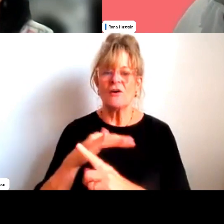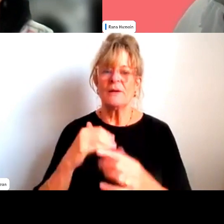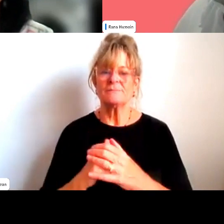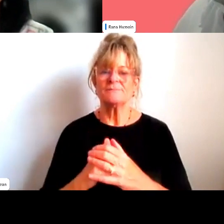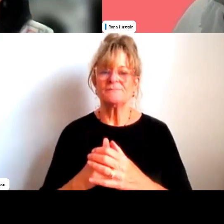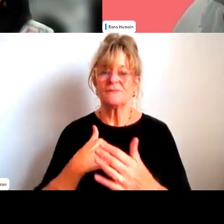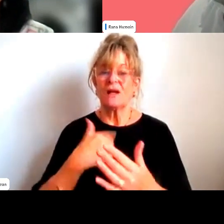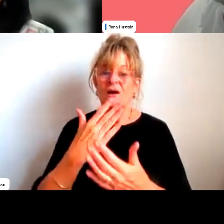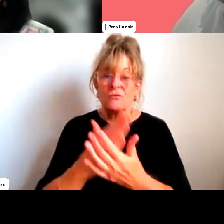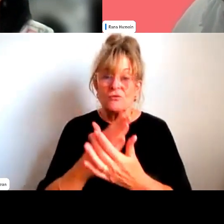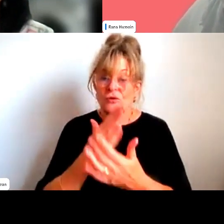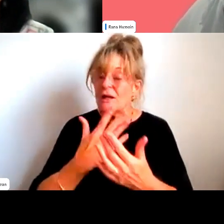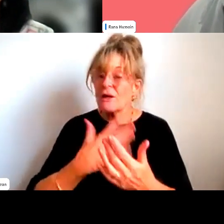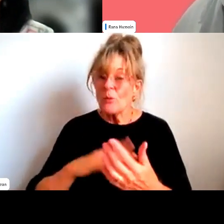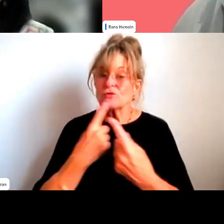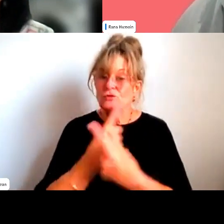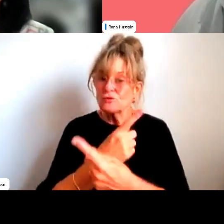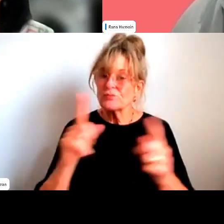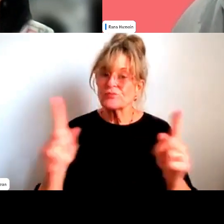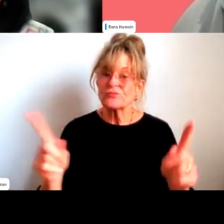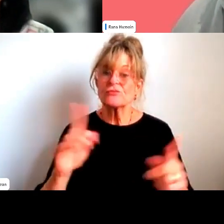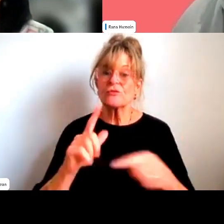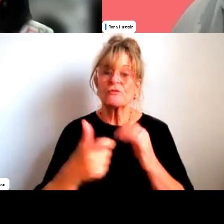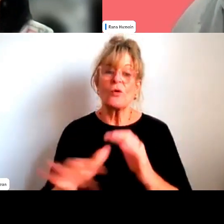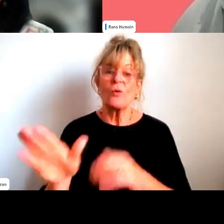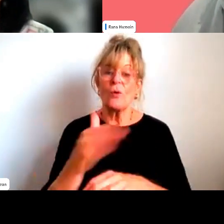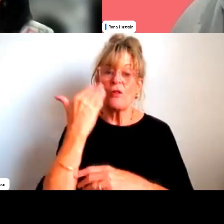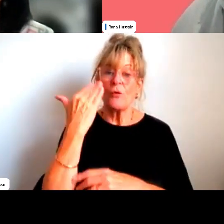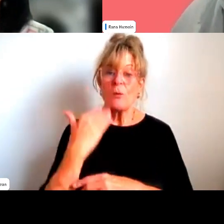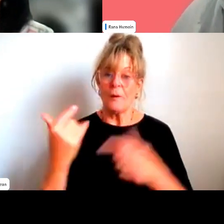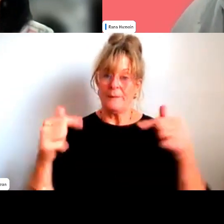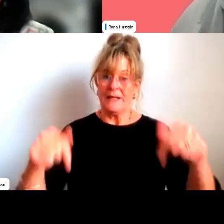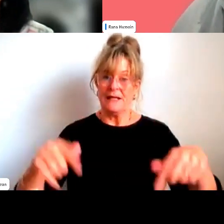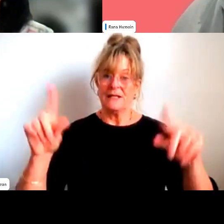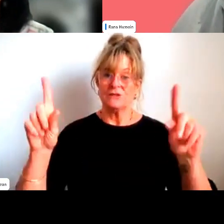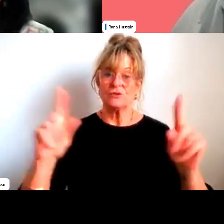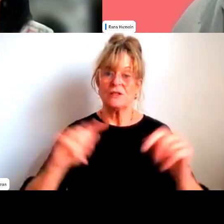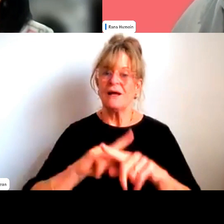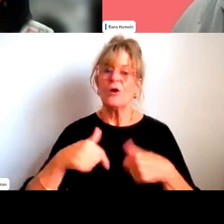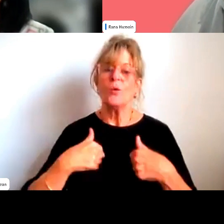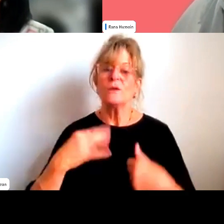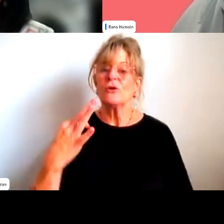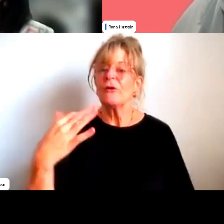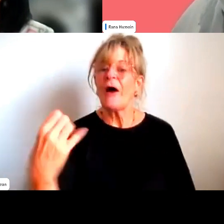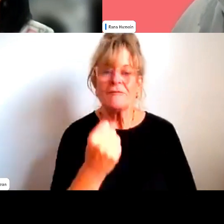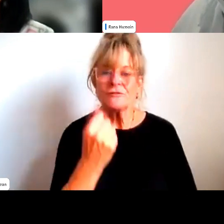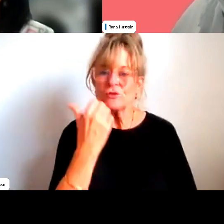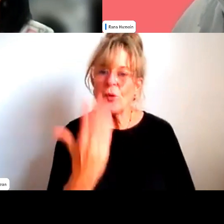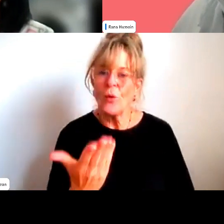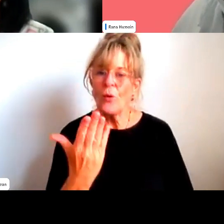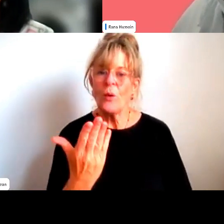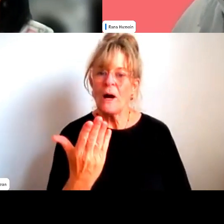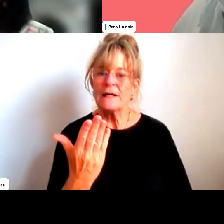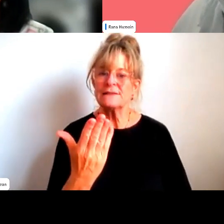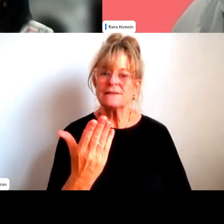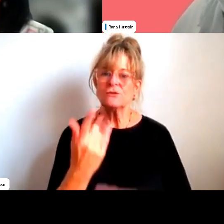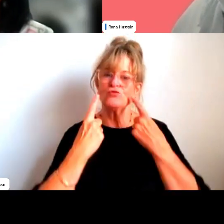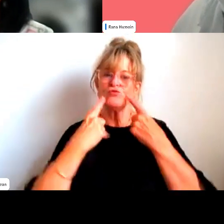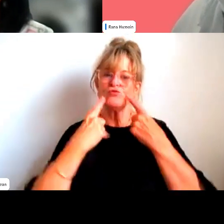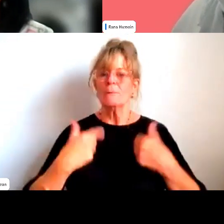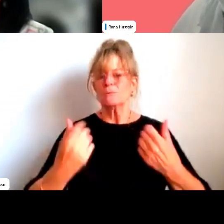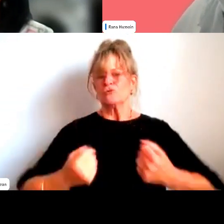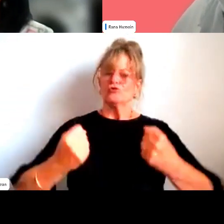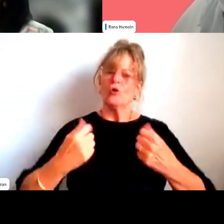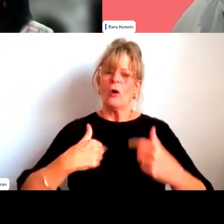a really clear message out, especially for all of the women here today is that, um, we don't have to always be that strong person that holds that